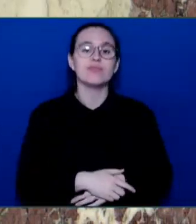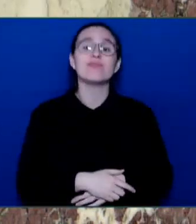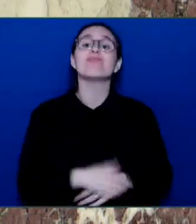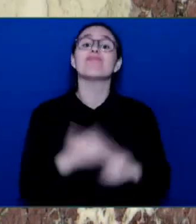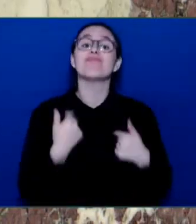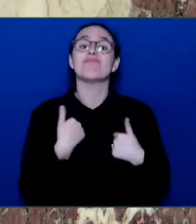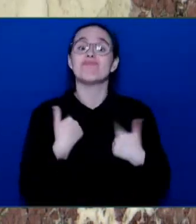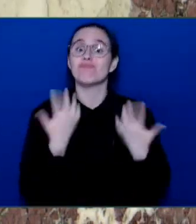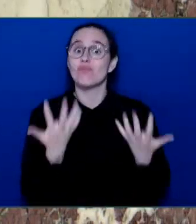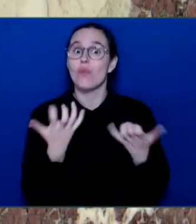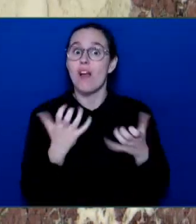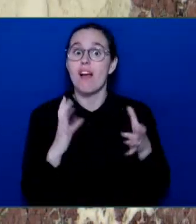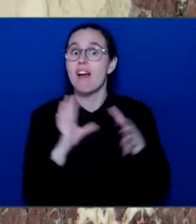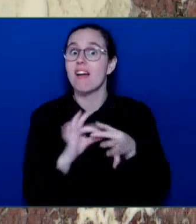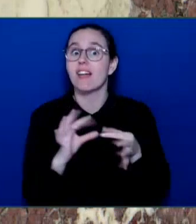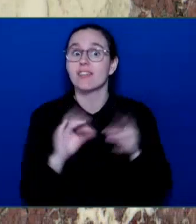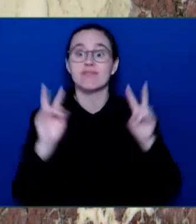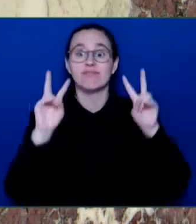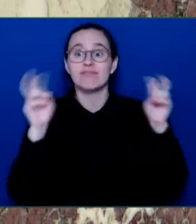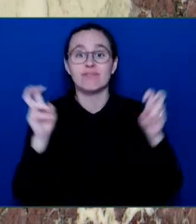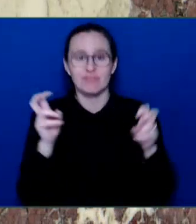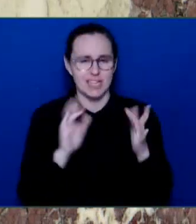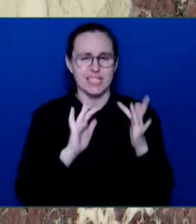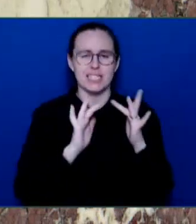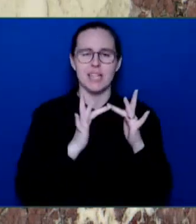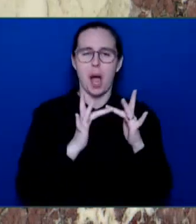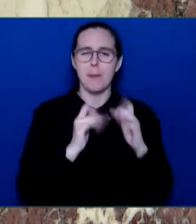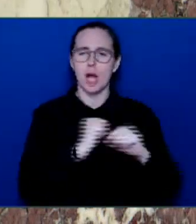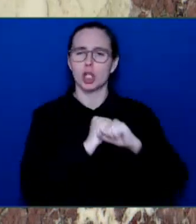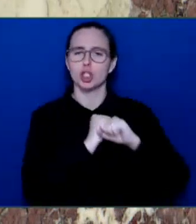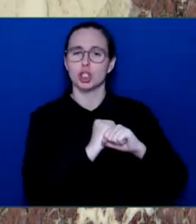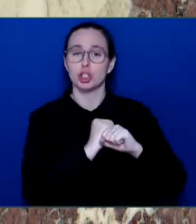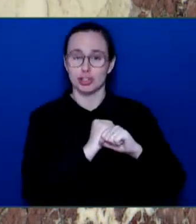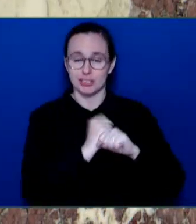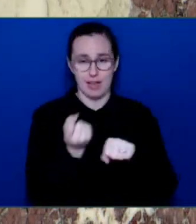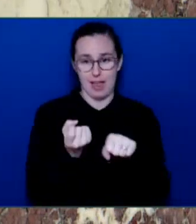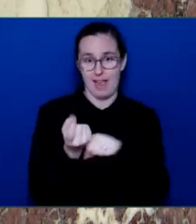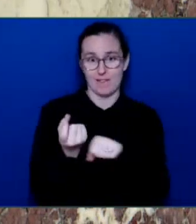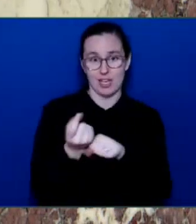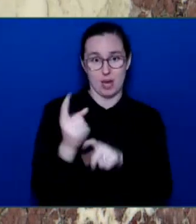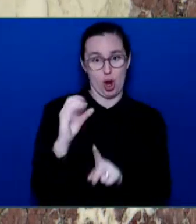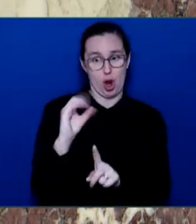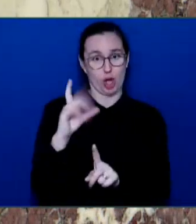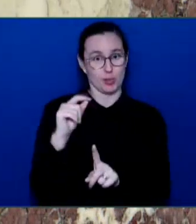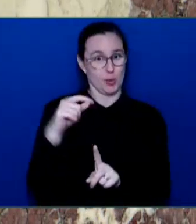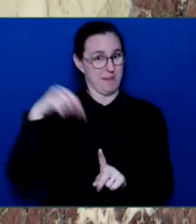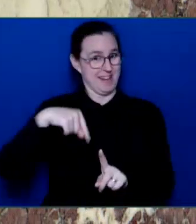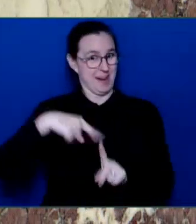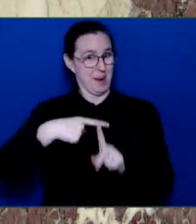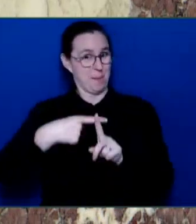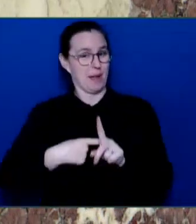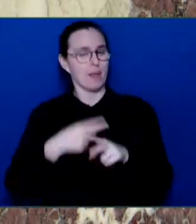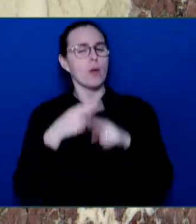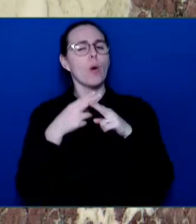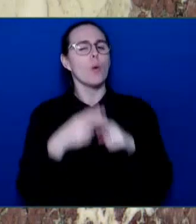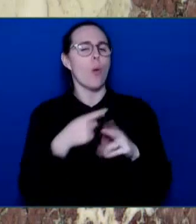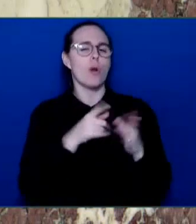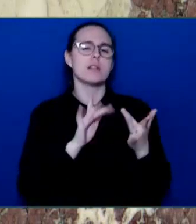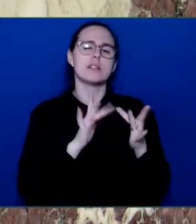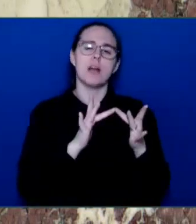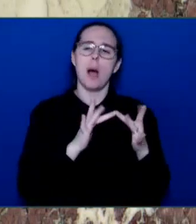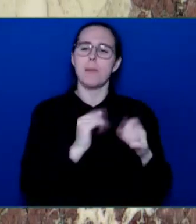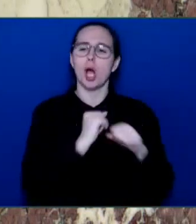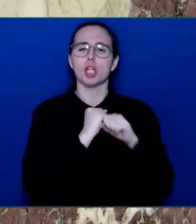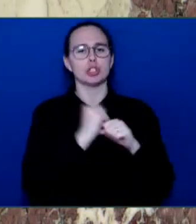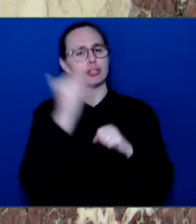Cybersecurity Awareness Month is recognized internationally. In today's digital world, keeping data safe is a top priority for everyone.